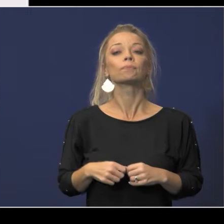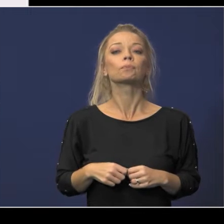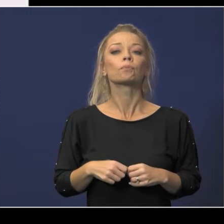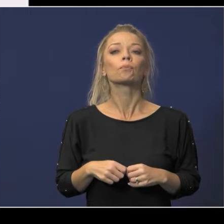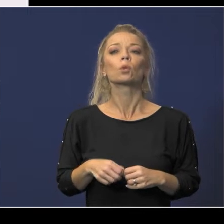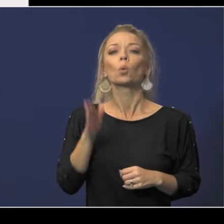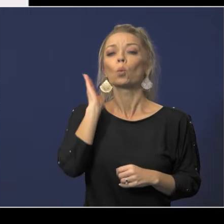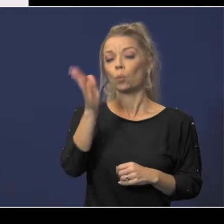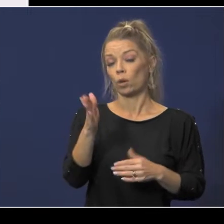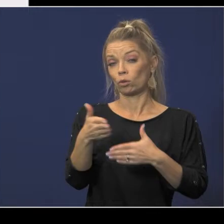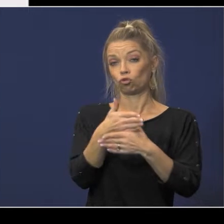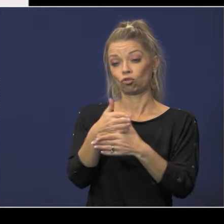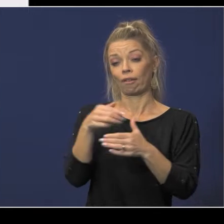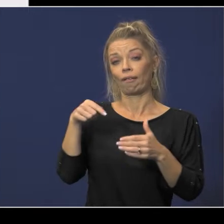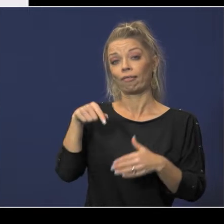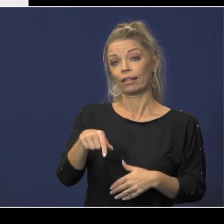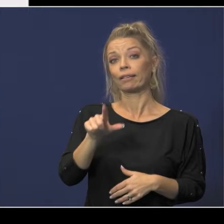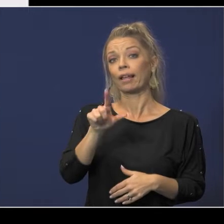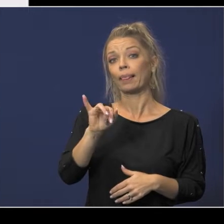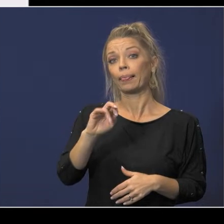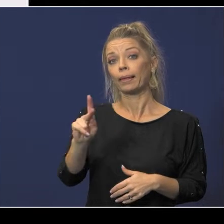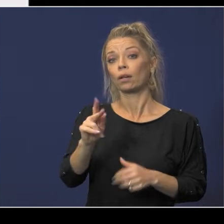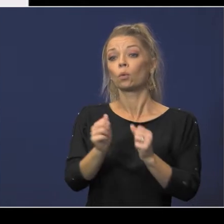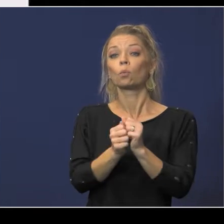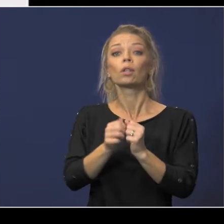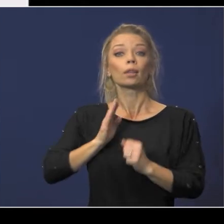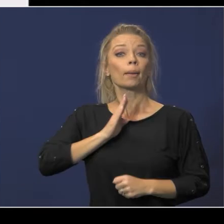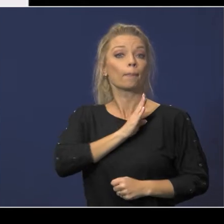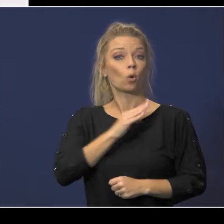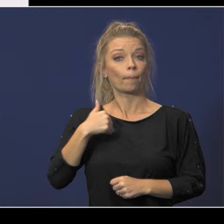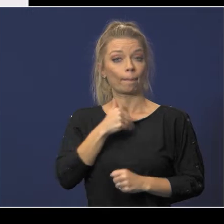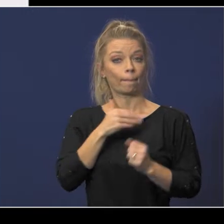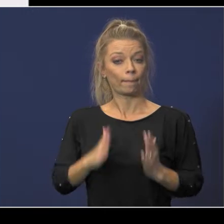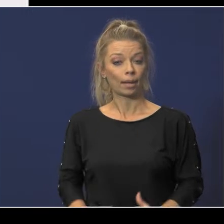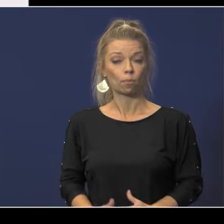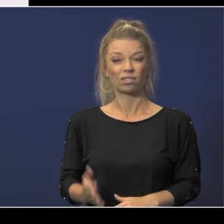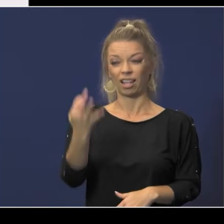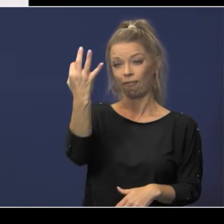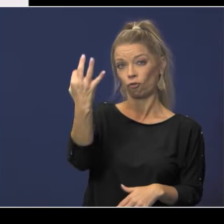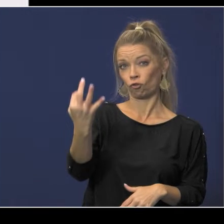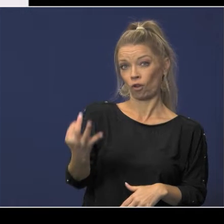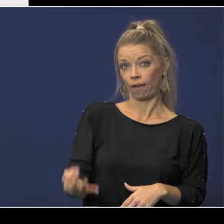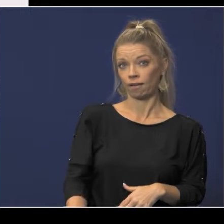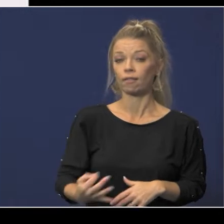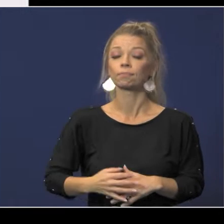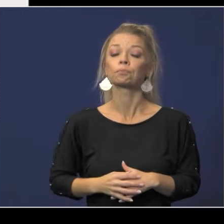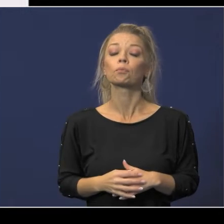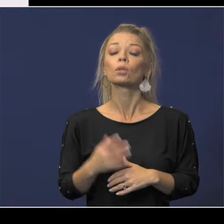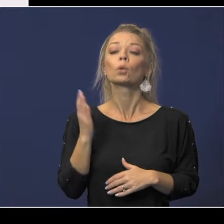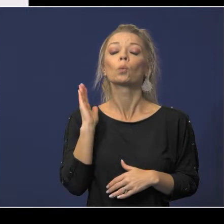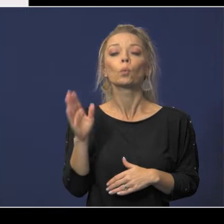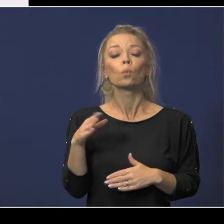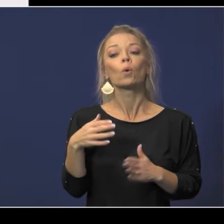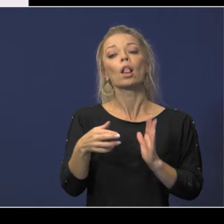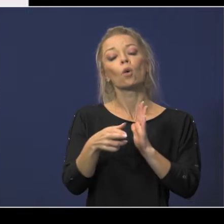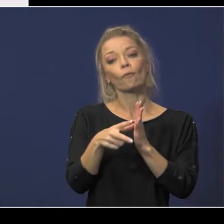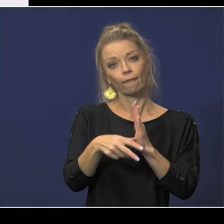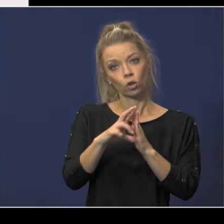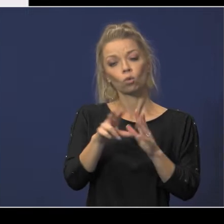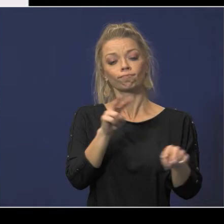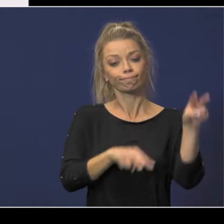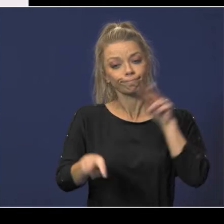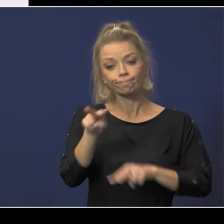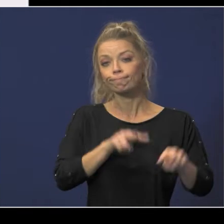share this link with all board members every friday and we'll review these requests or